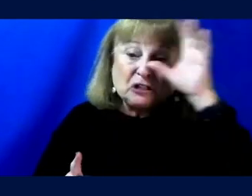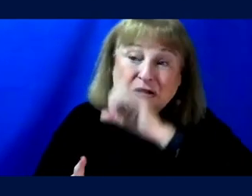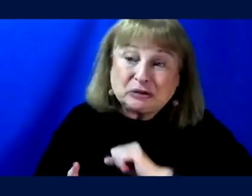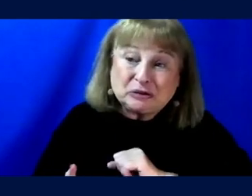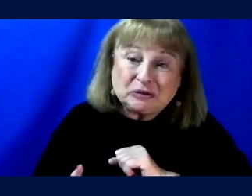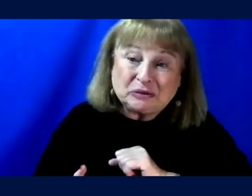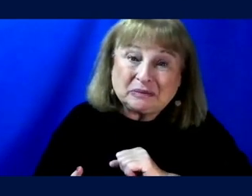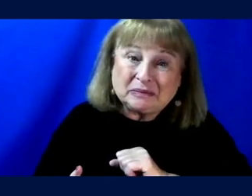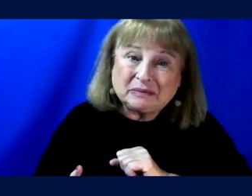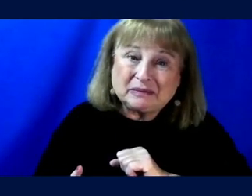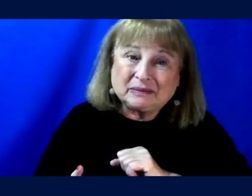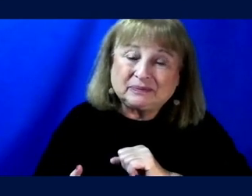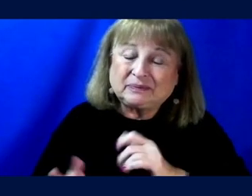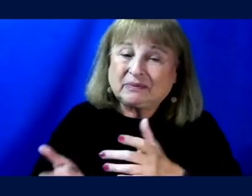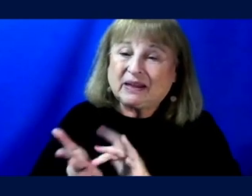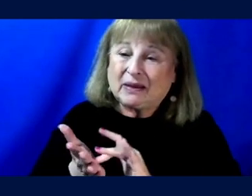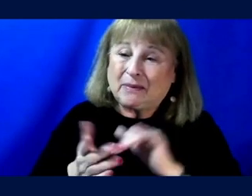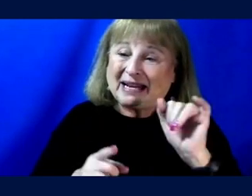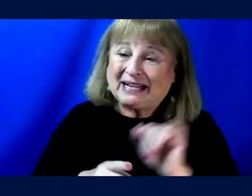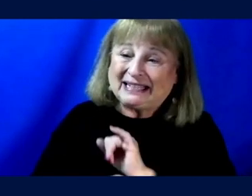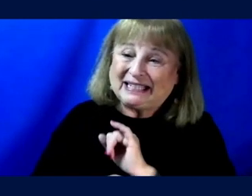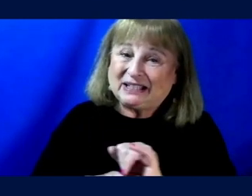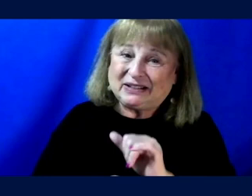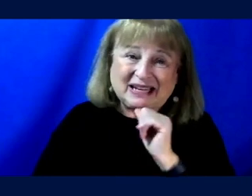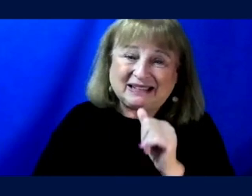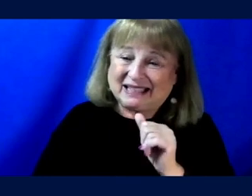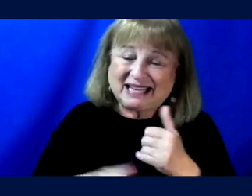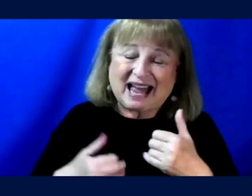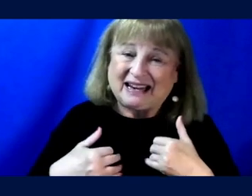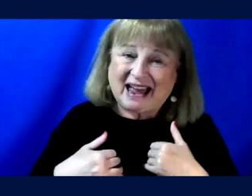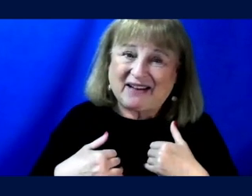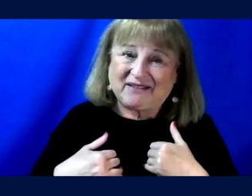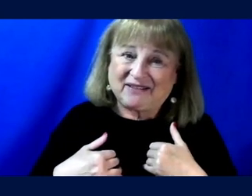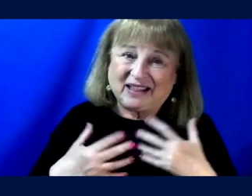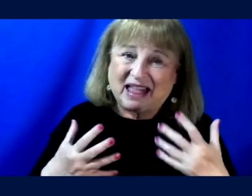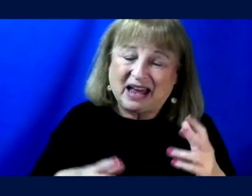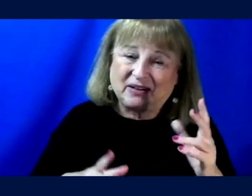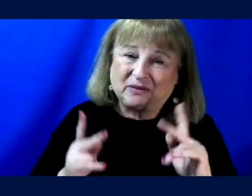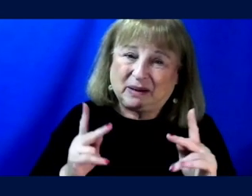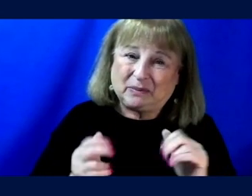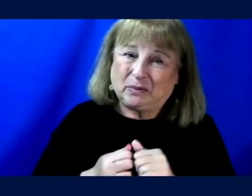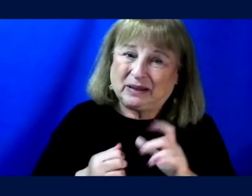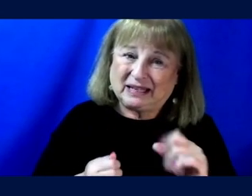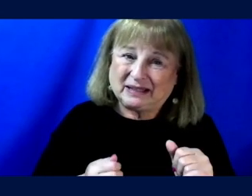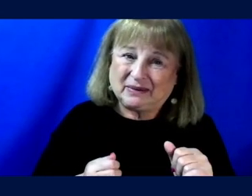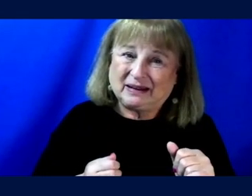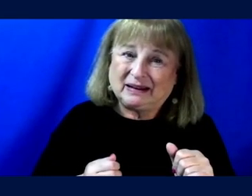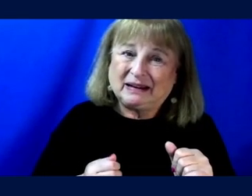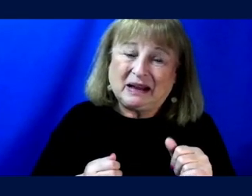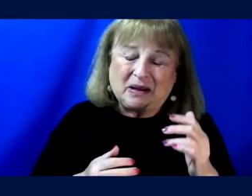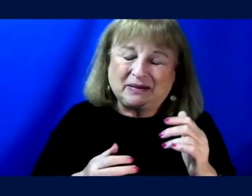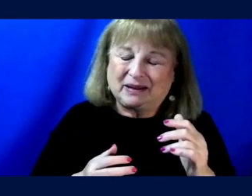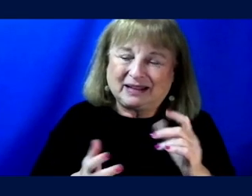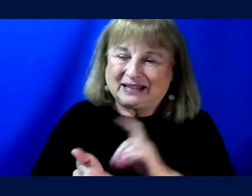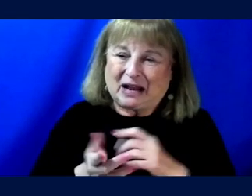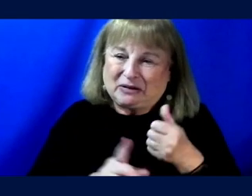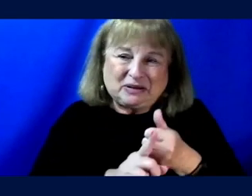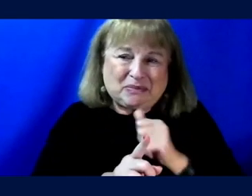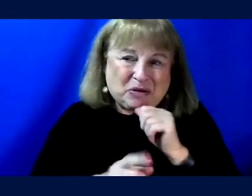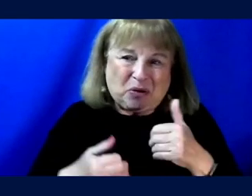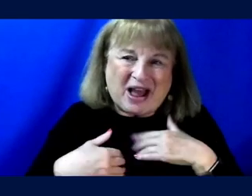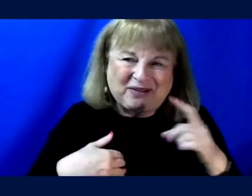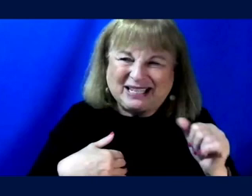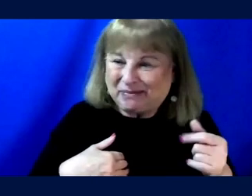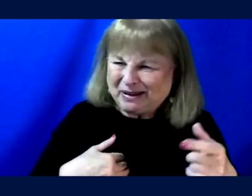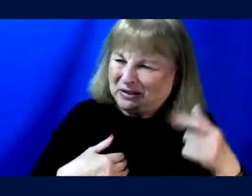uh, the medical industry is not populated or, uh, facilitated by folks who are themselves, uh, disabled. I'm